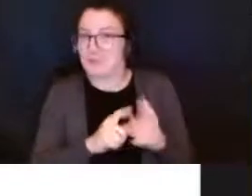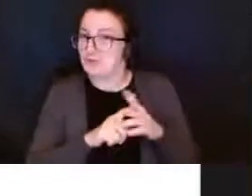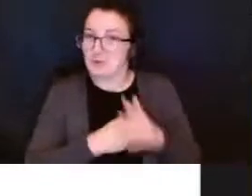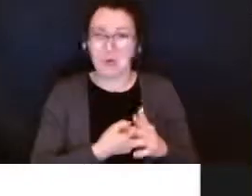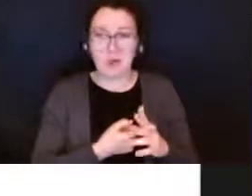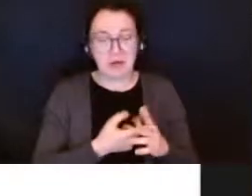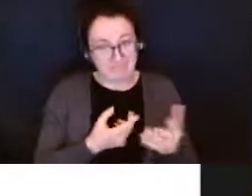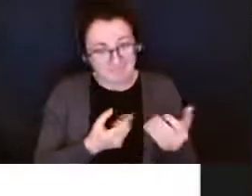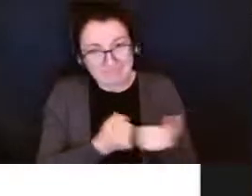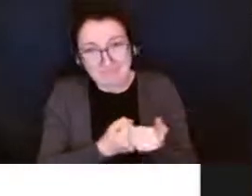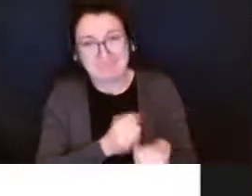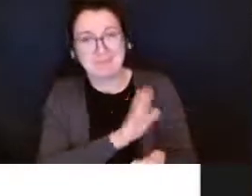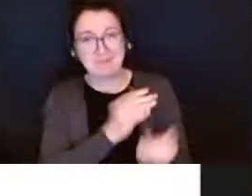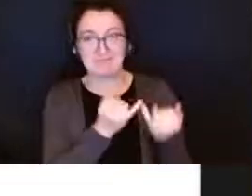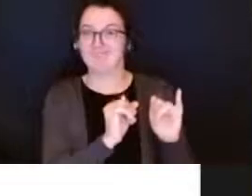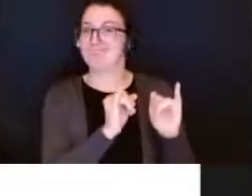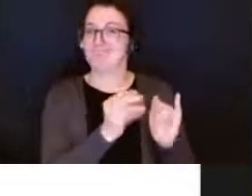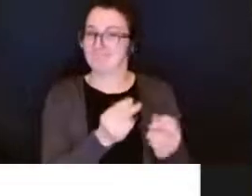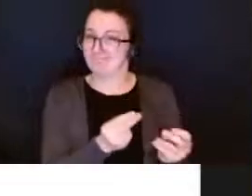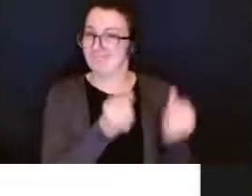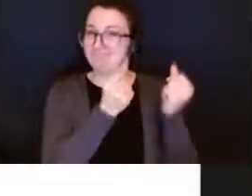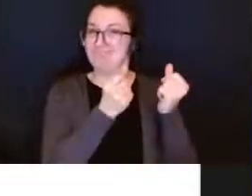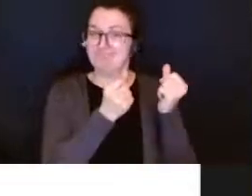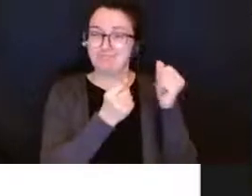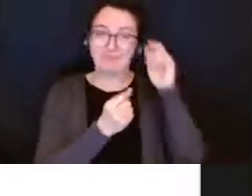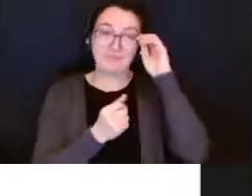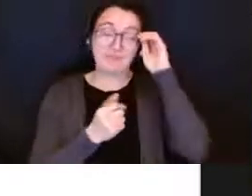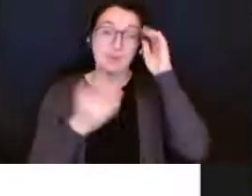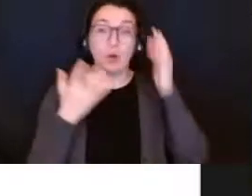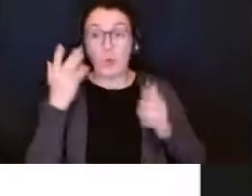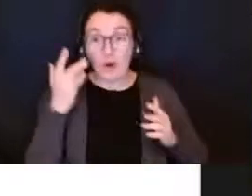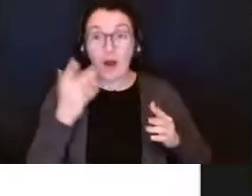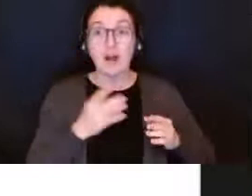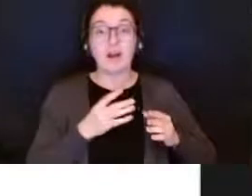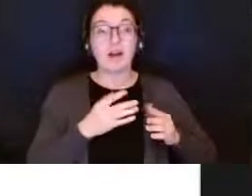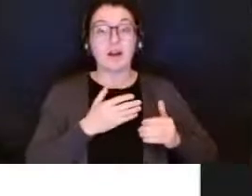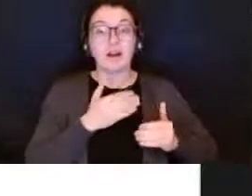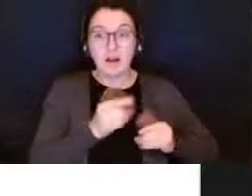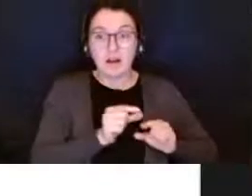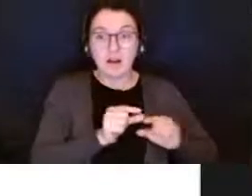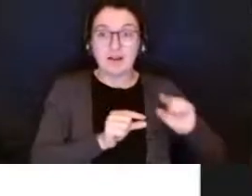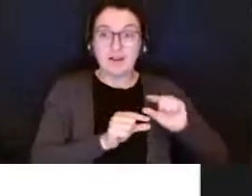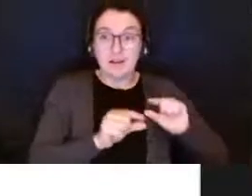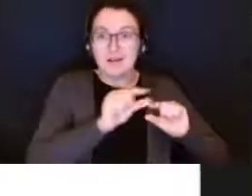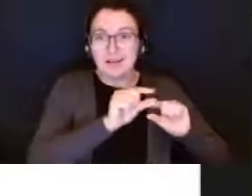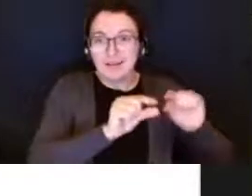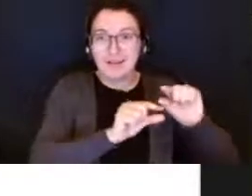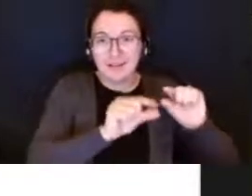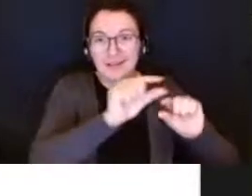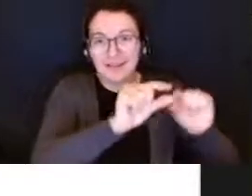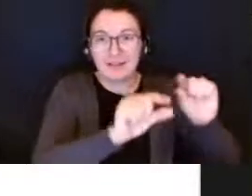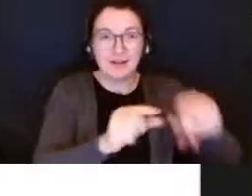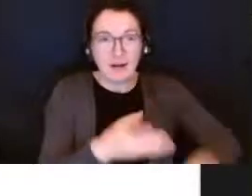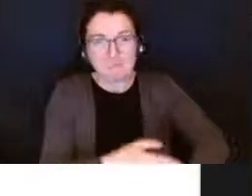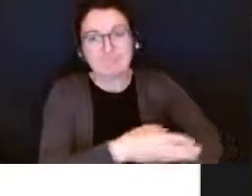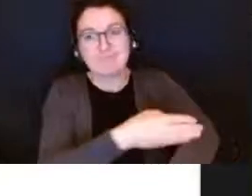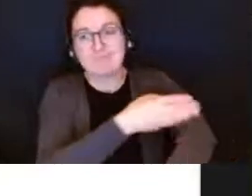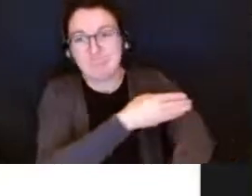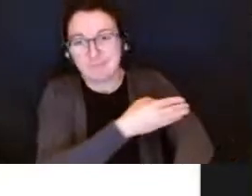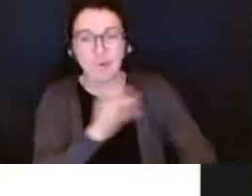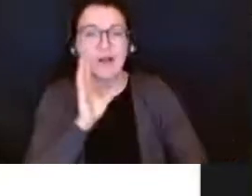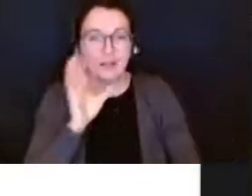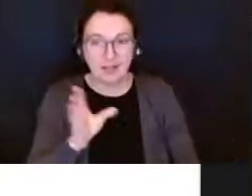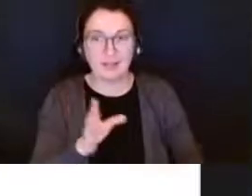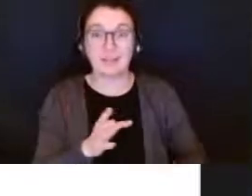with us recognizing the outcomes build upon each other the independence is realized by increments greater independence